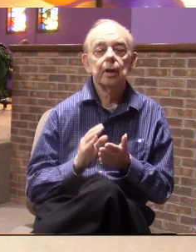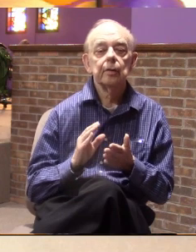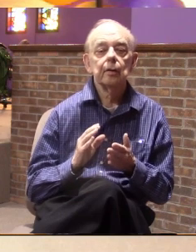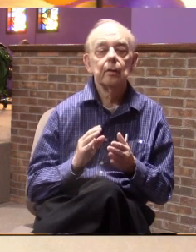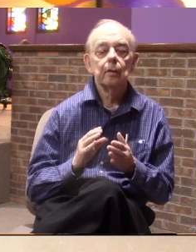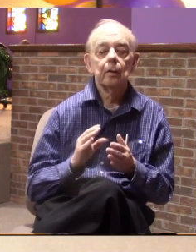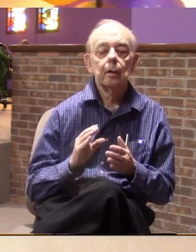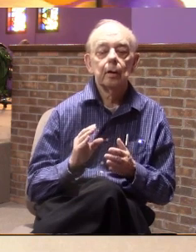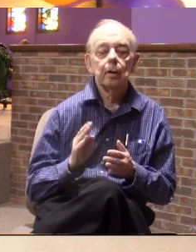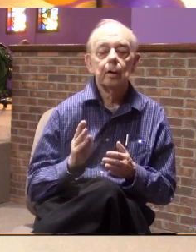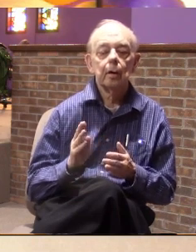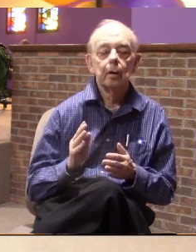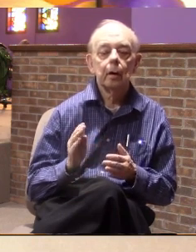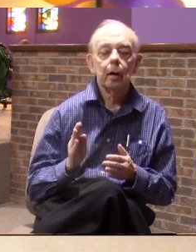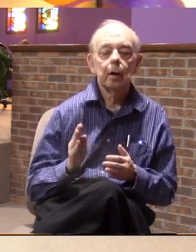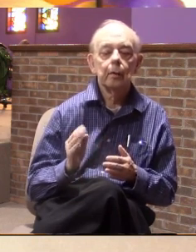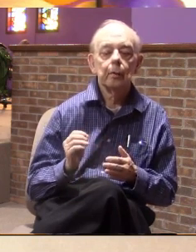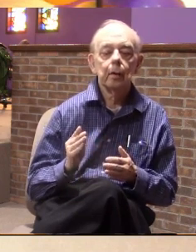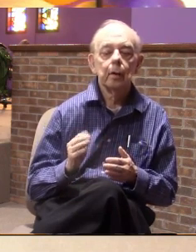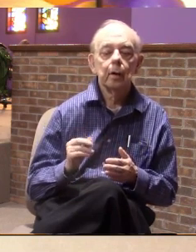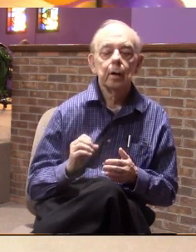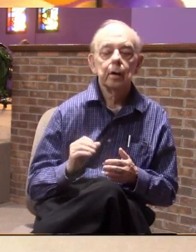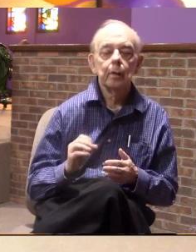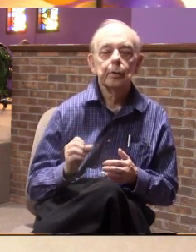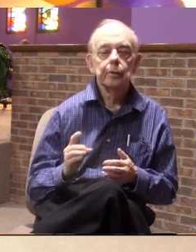But somehow, some way,